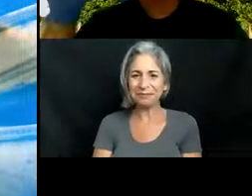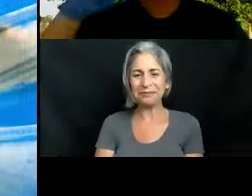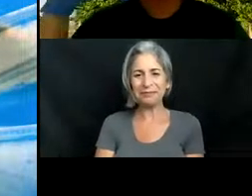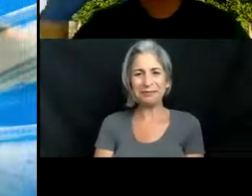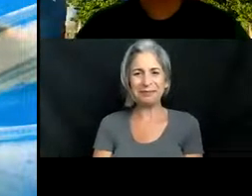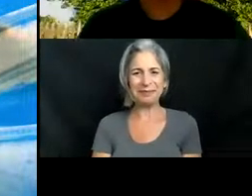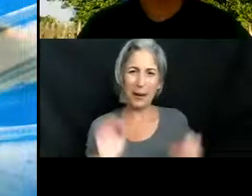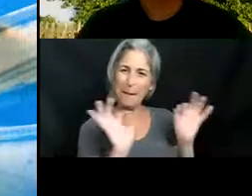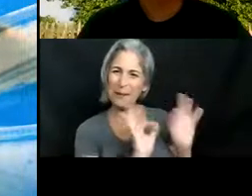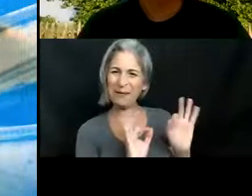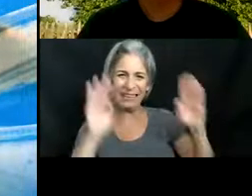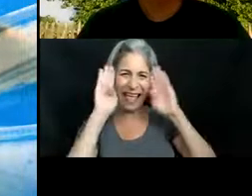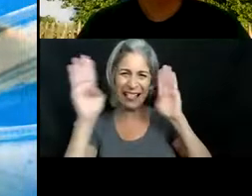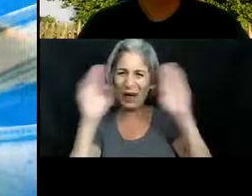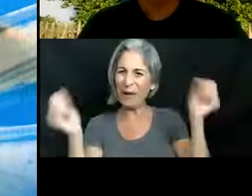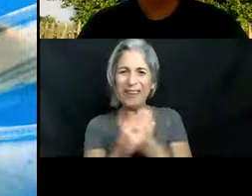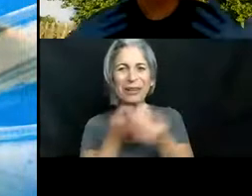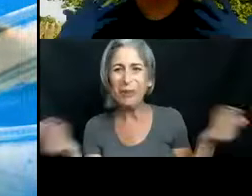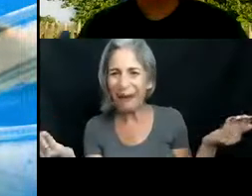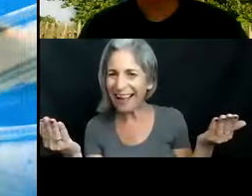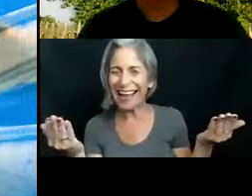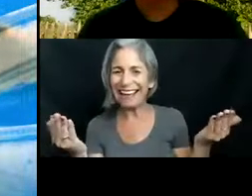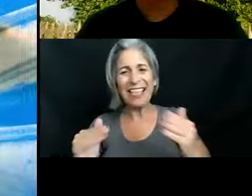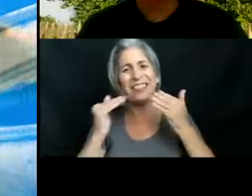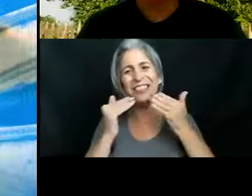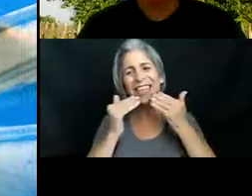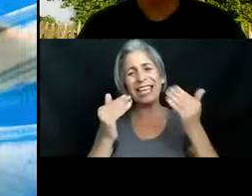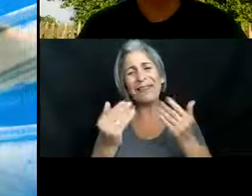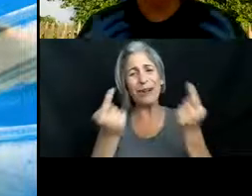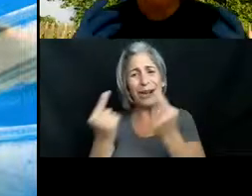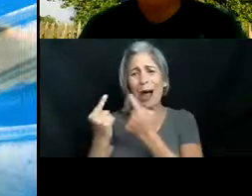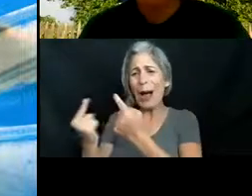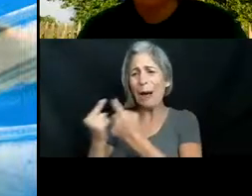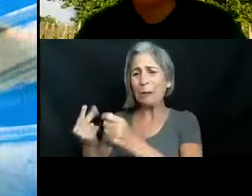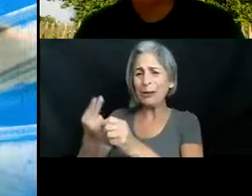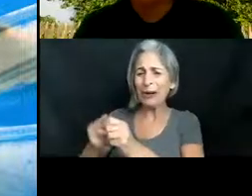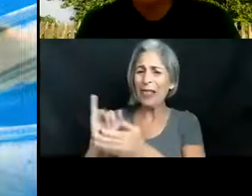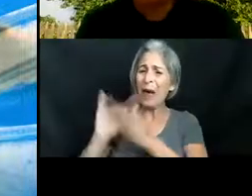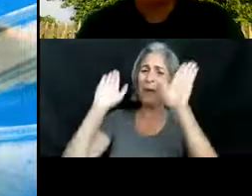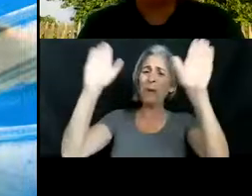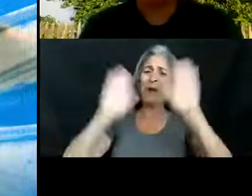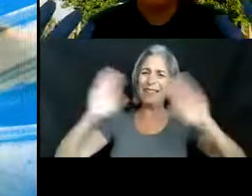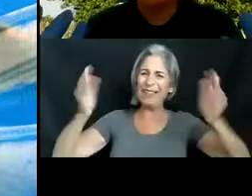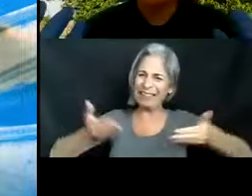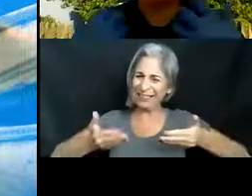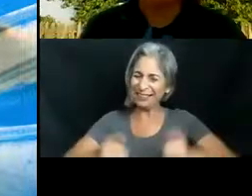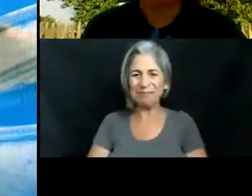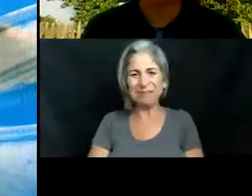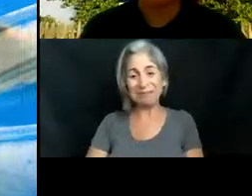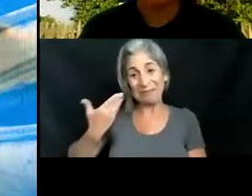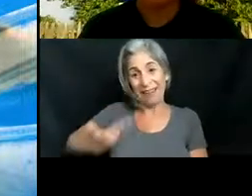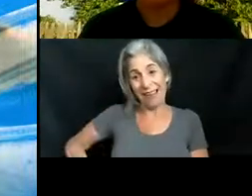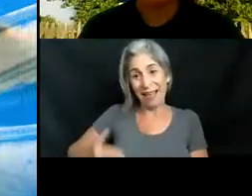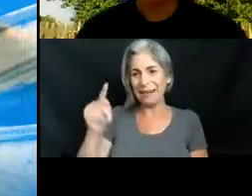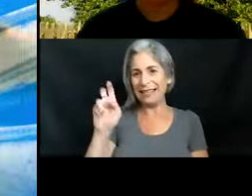perfect hello everyone um thank you so much for coming today and thank you for that wonderful introduction um so i am